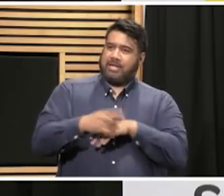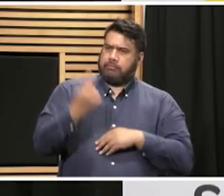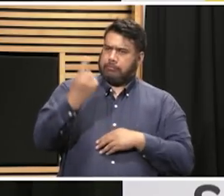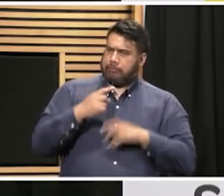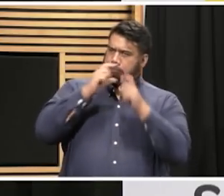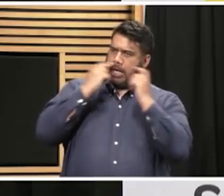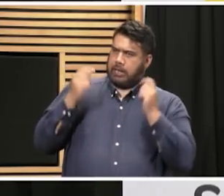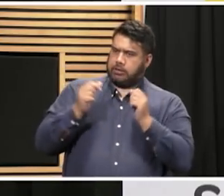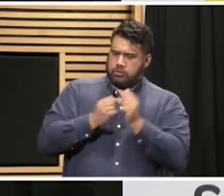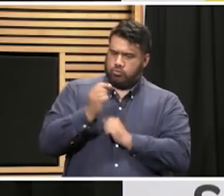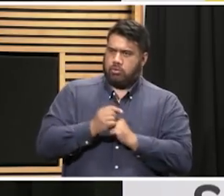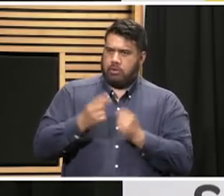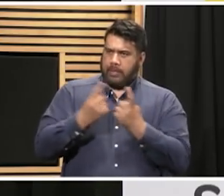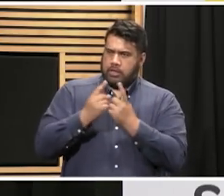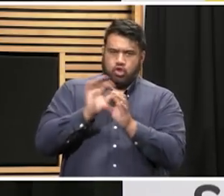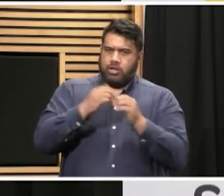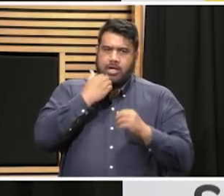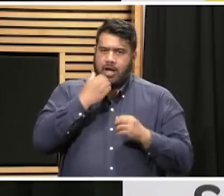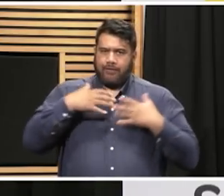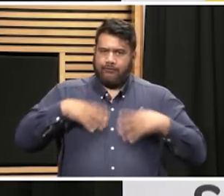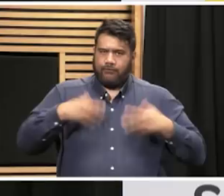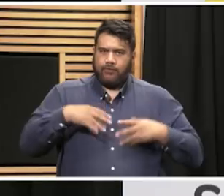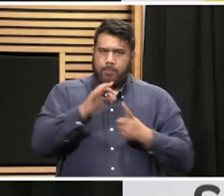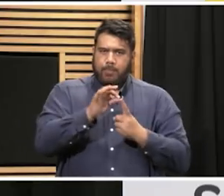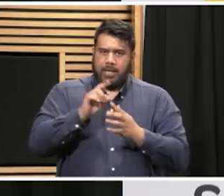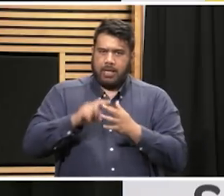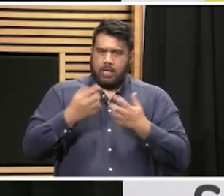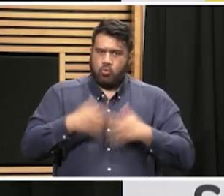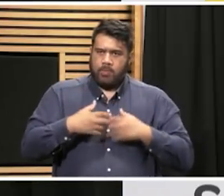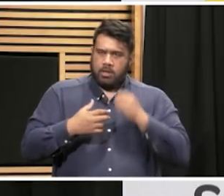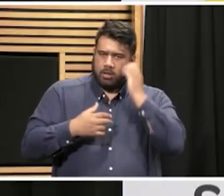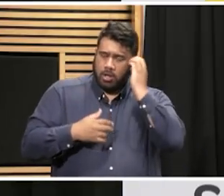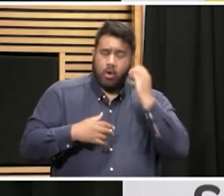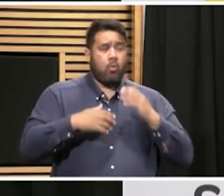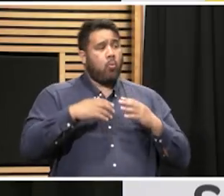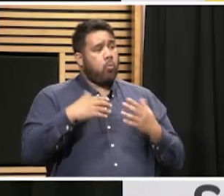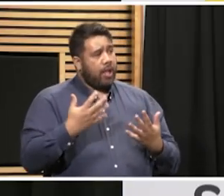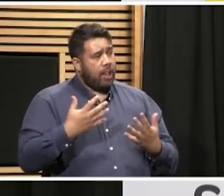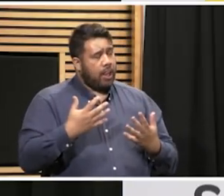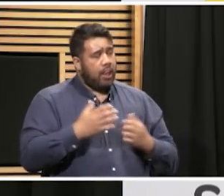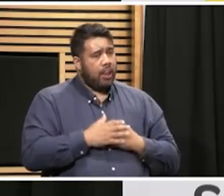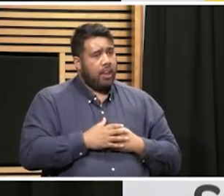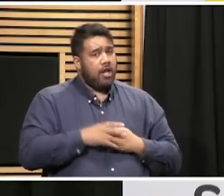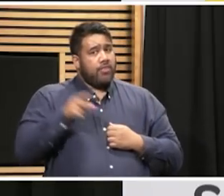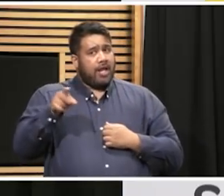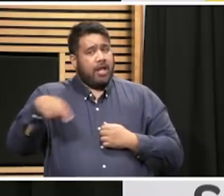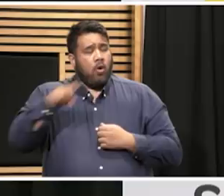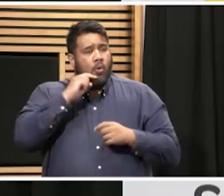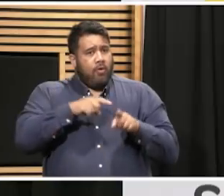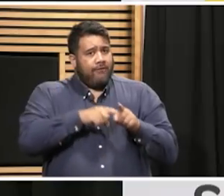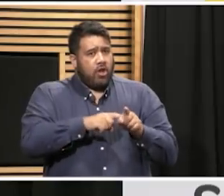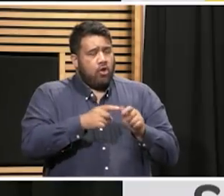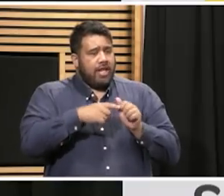blood service? Well those are health workers and they'll be guided by the advice that's there. Not everyone in contact with someone in a healthcare